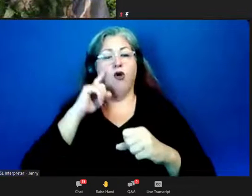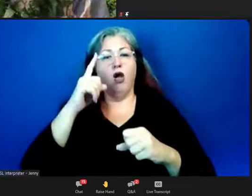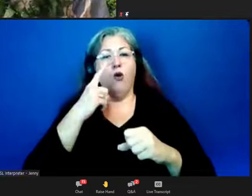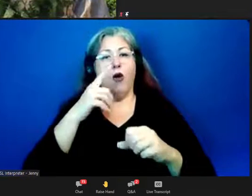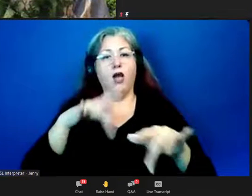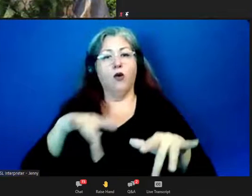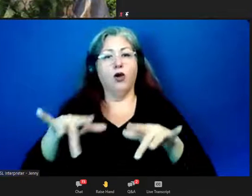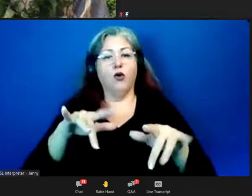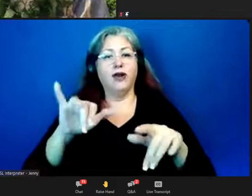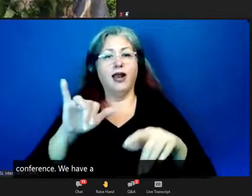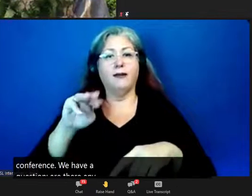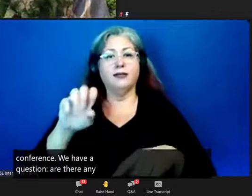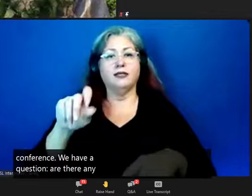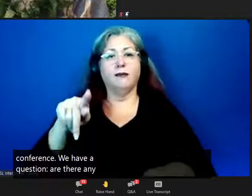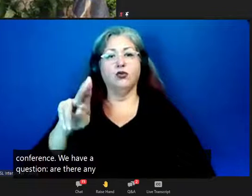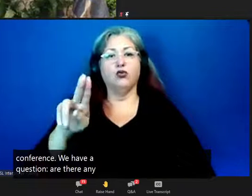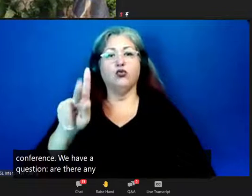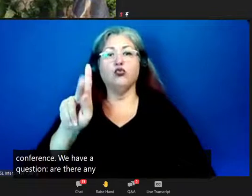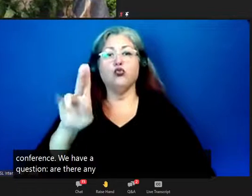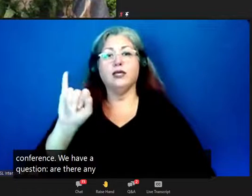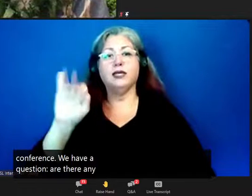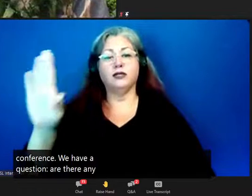like Mrs. Pukui's work?